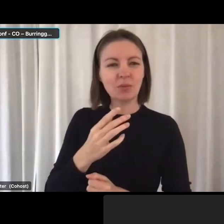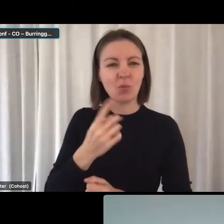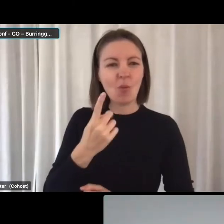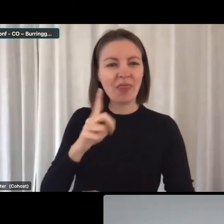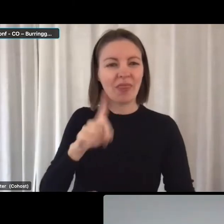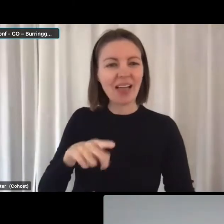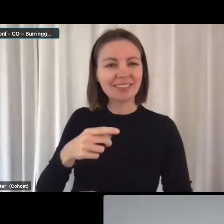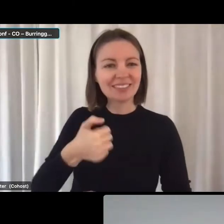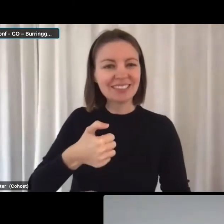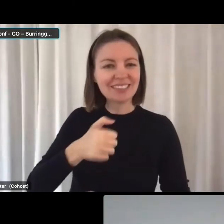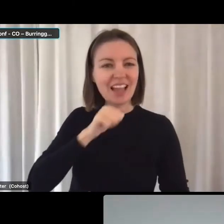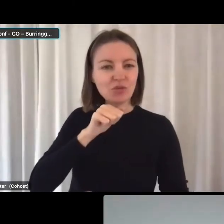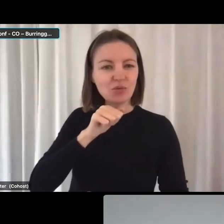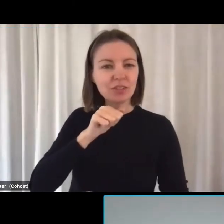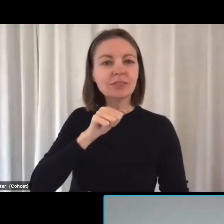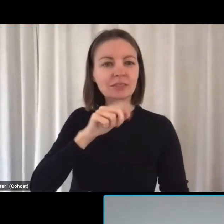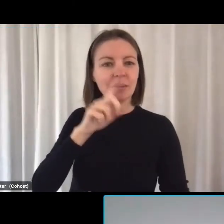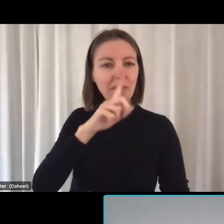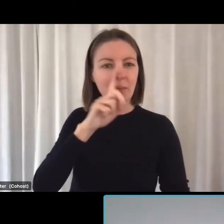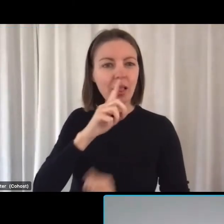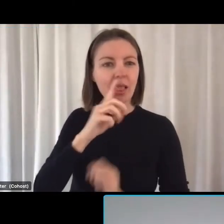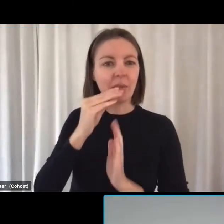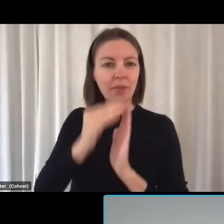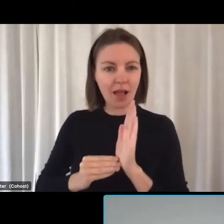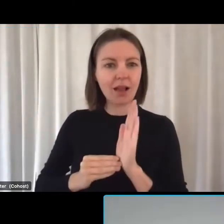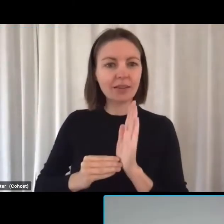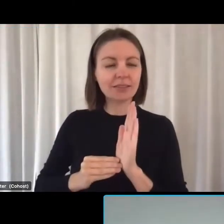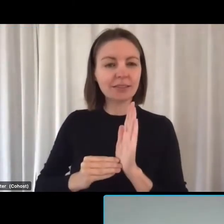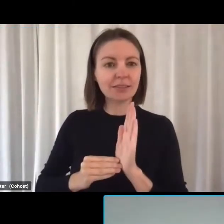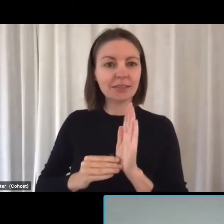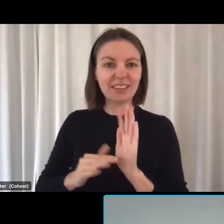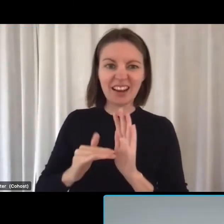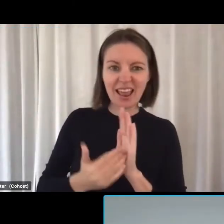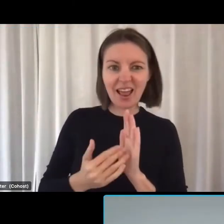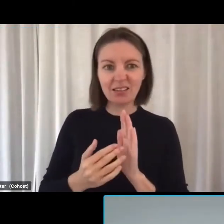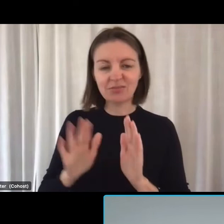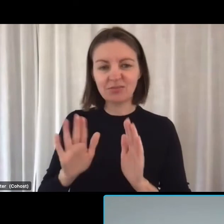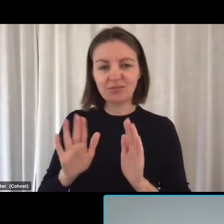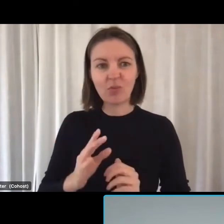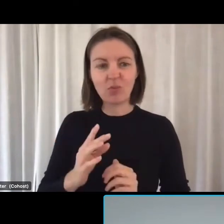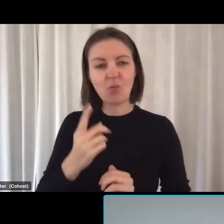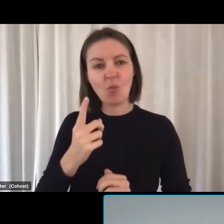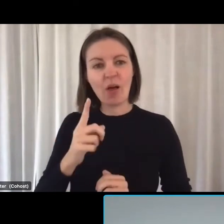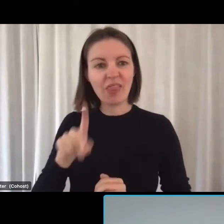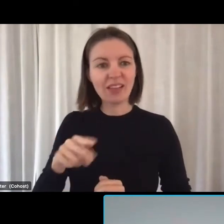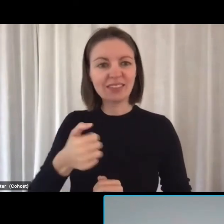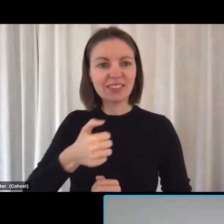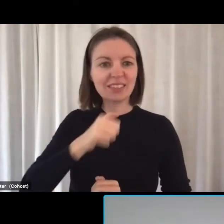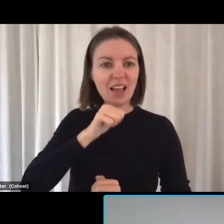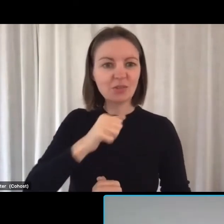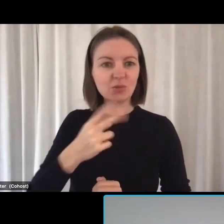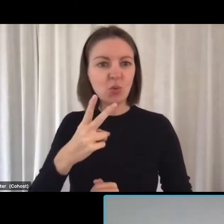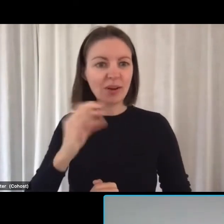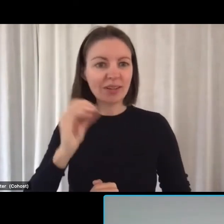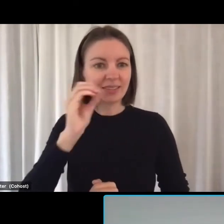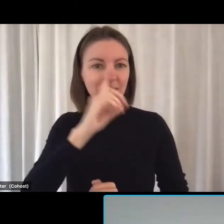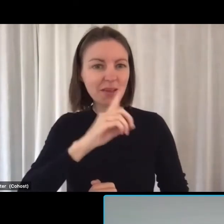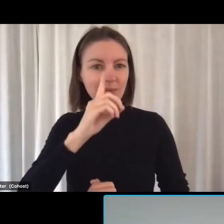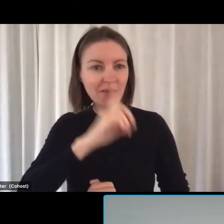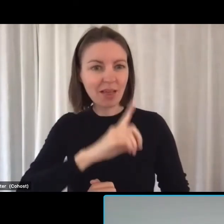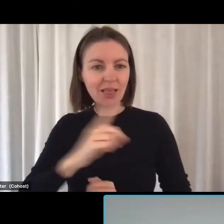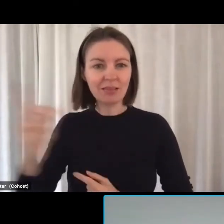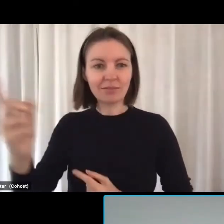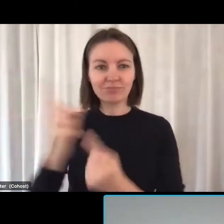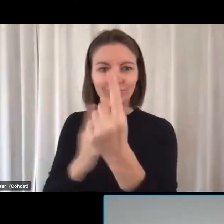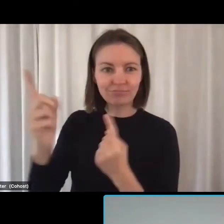as of the start of the seminar. And as we finish, it's probably around 1,620. We're getting candidates at all hours of the day, seven days a week.